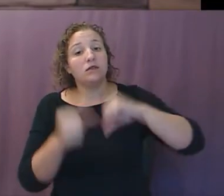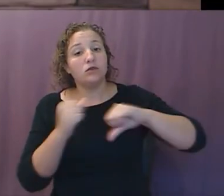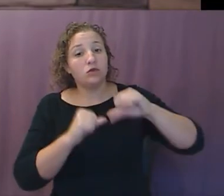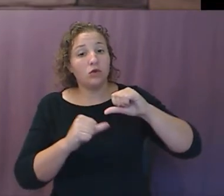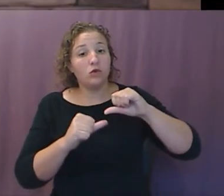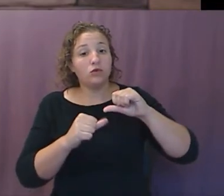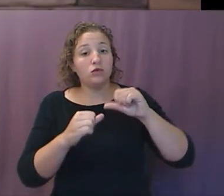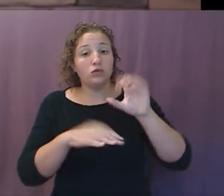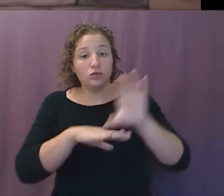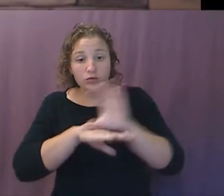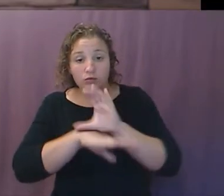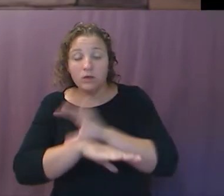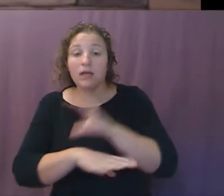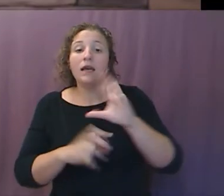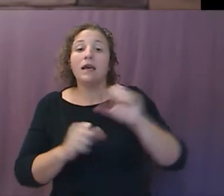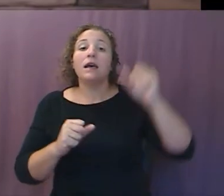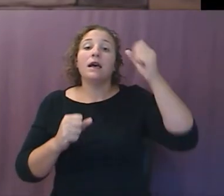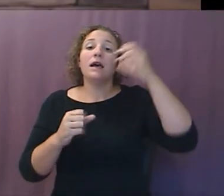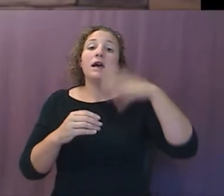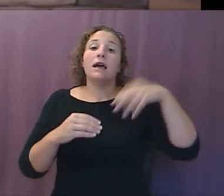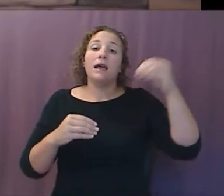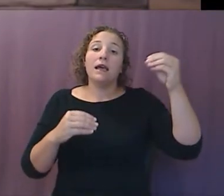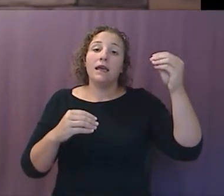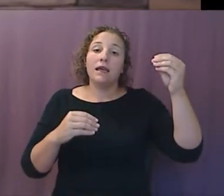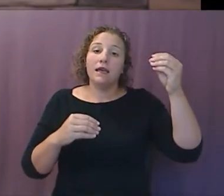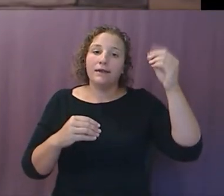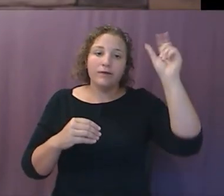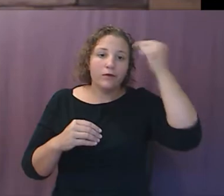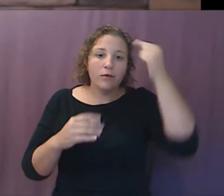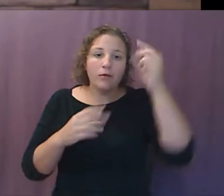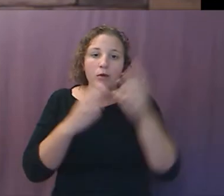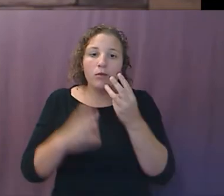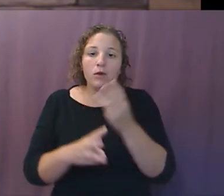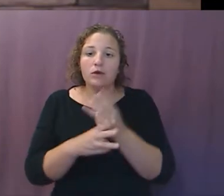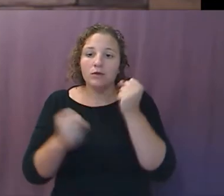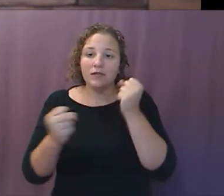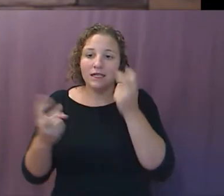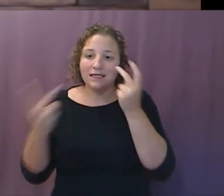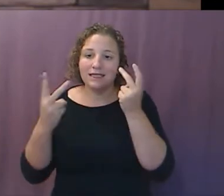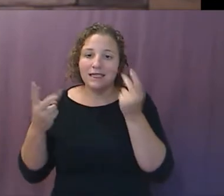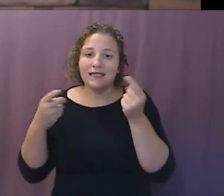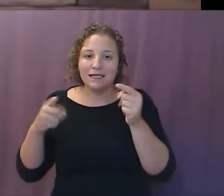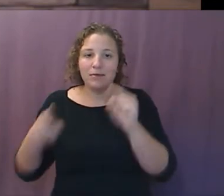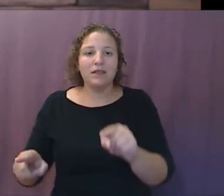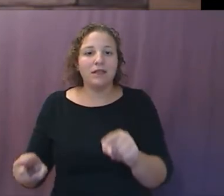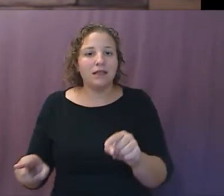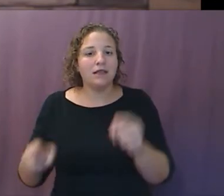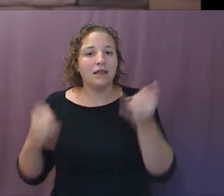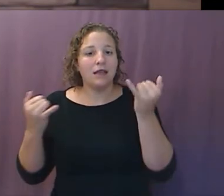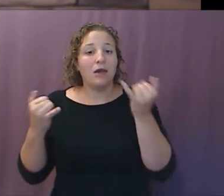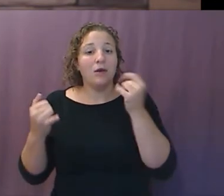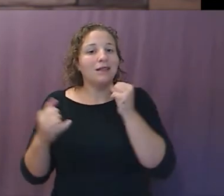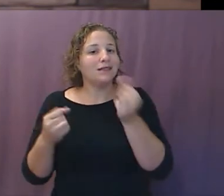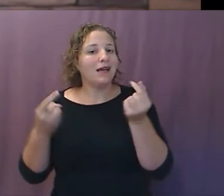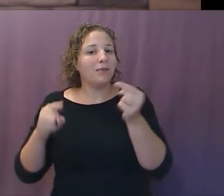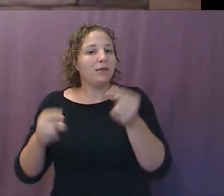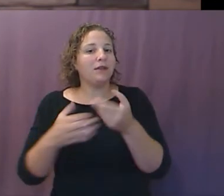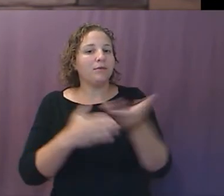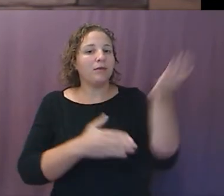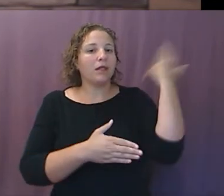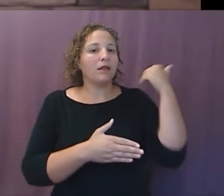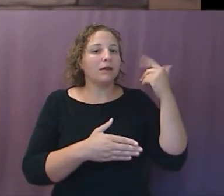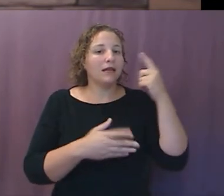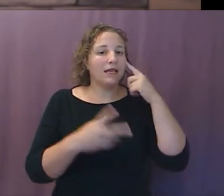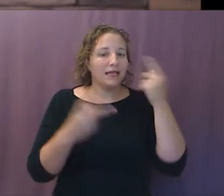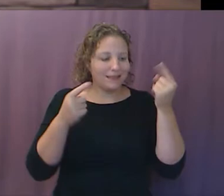again like your Bible coming alive before your eyes. 3D is again happening, but this time instead of looking historically, we're now looking future and